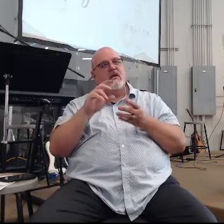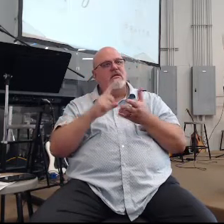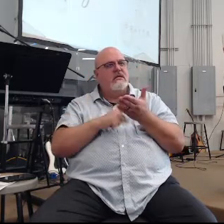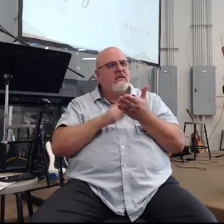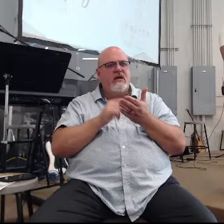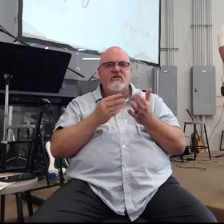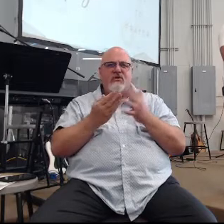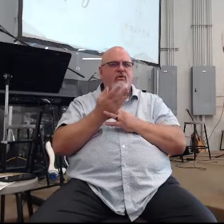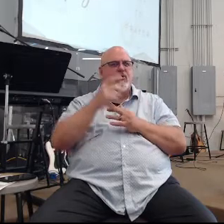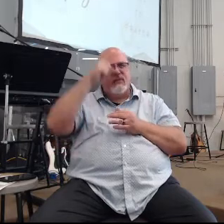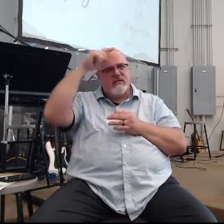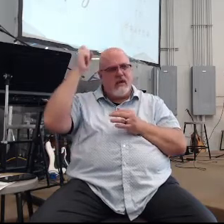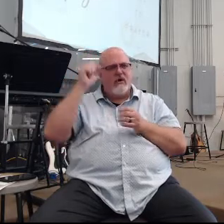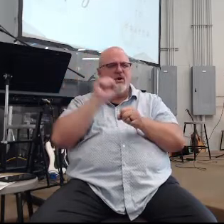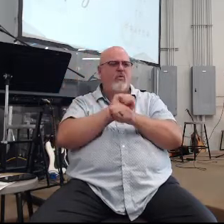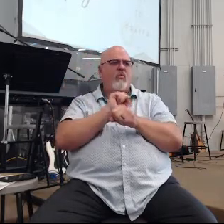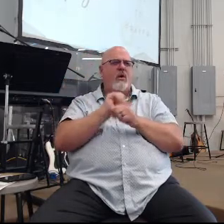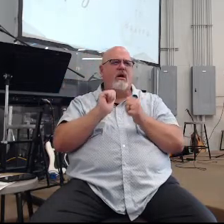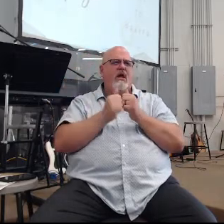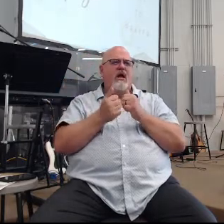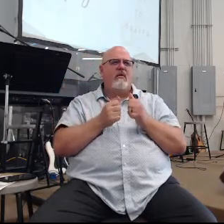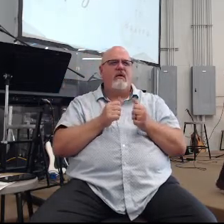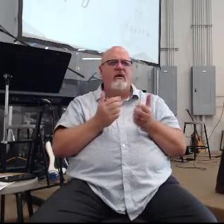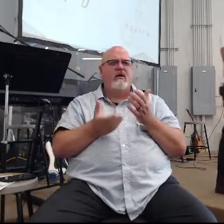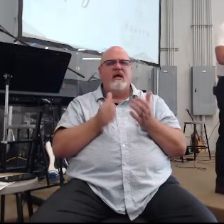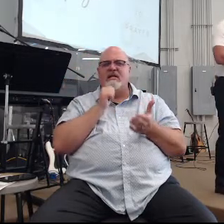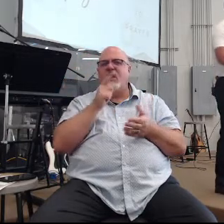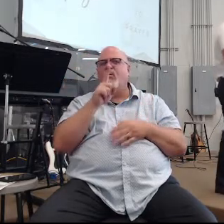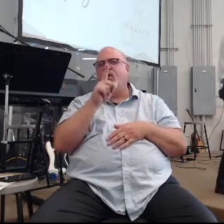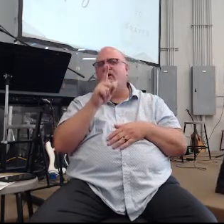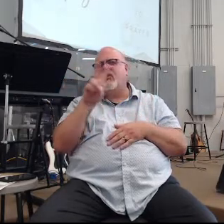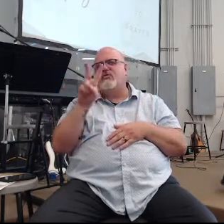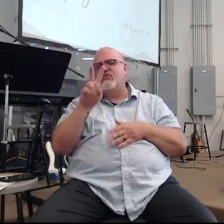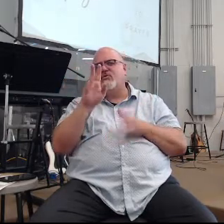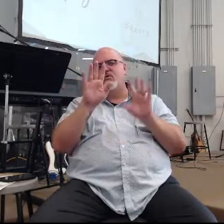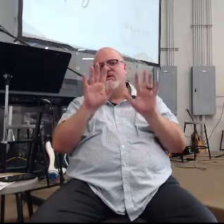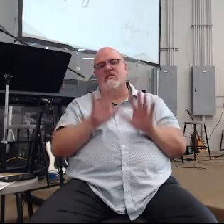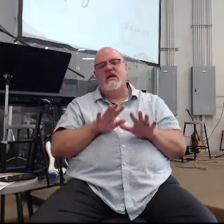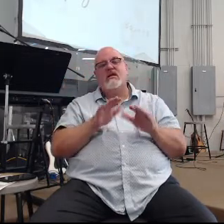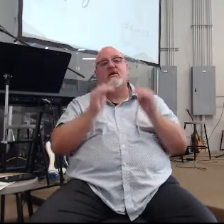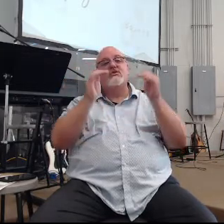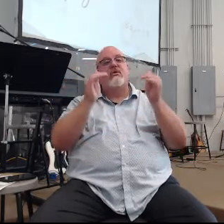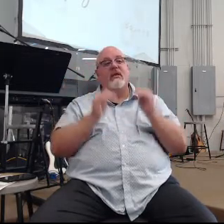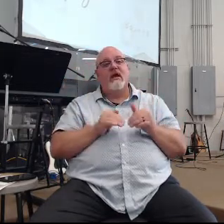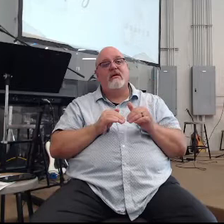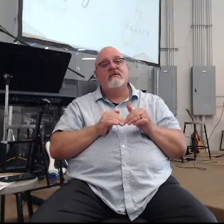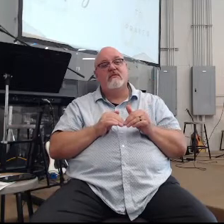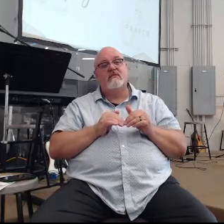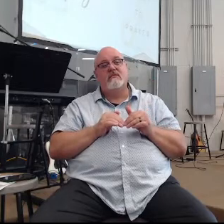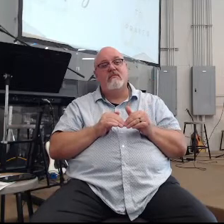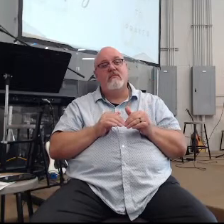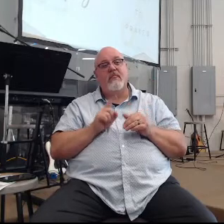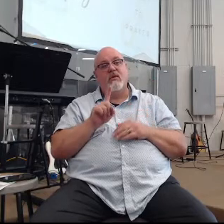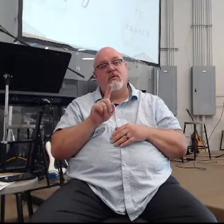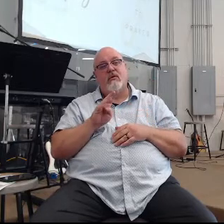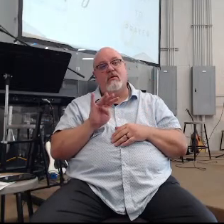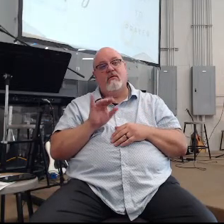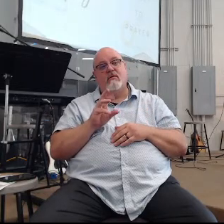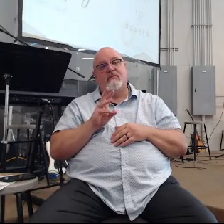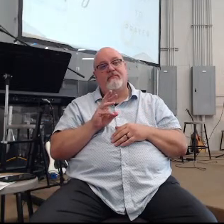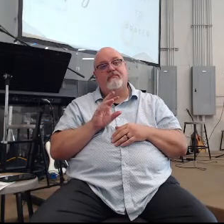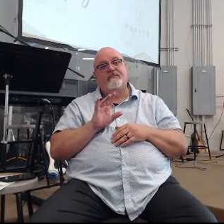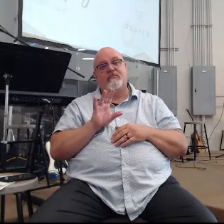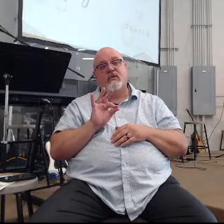we're thinking, okay, how does this work? Well one is it can't just be a one or two Sunday thing so we're going to spend the next I don't even know one, two, three, four,